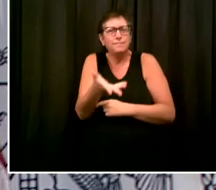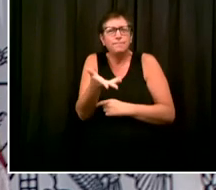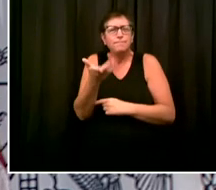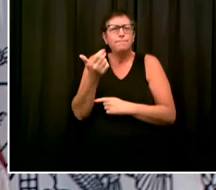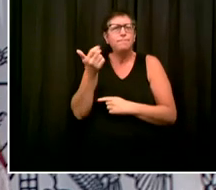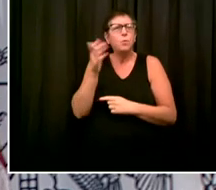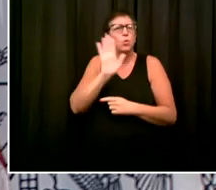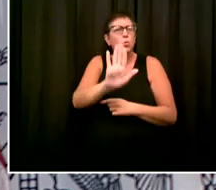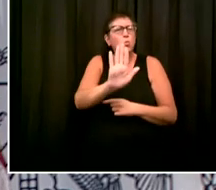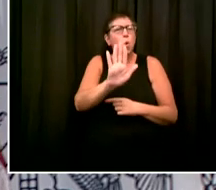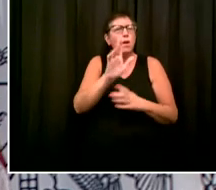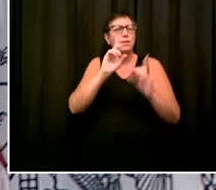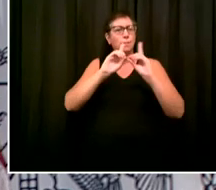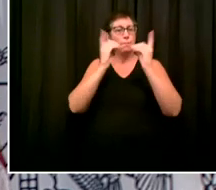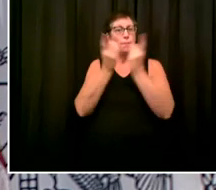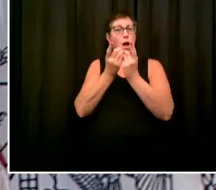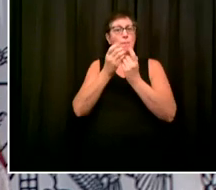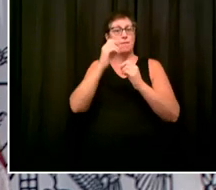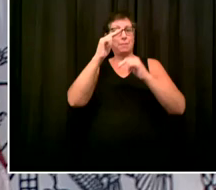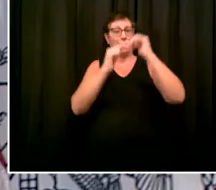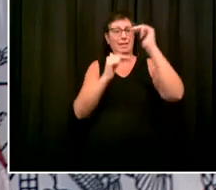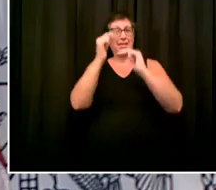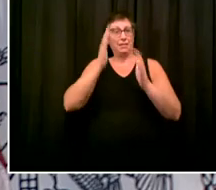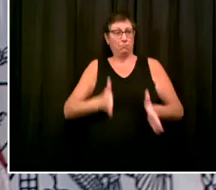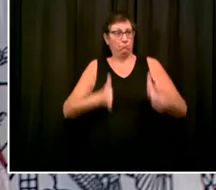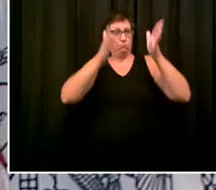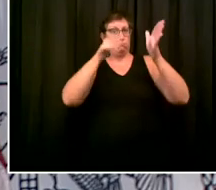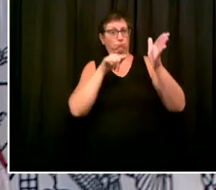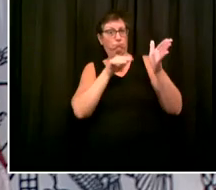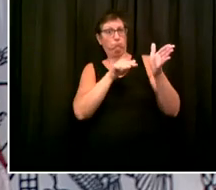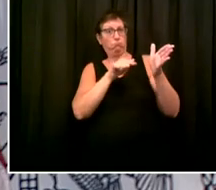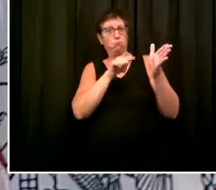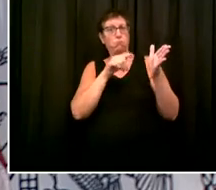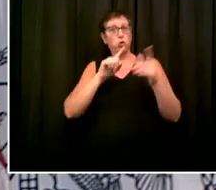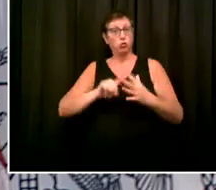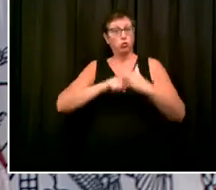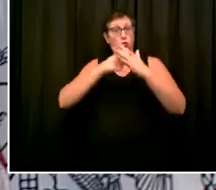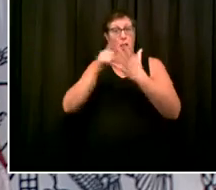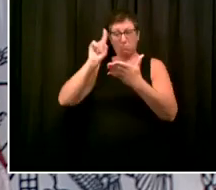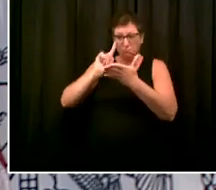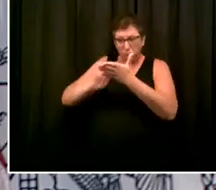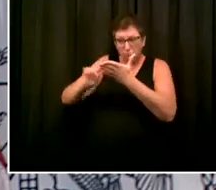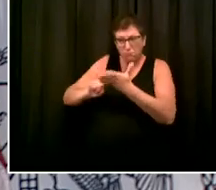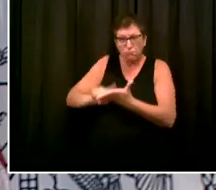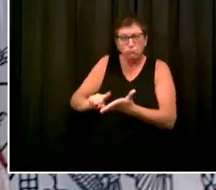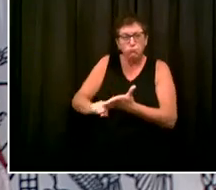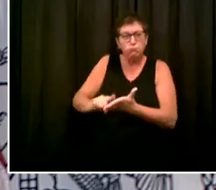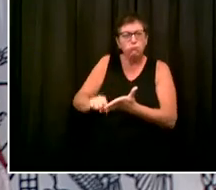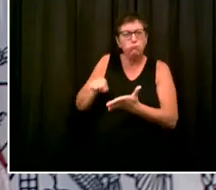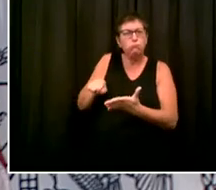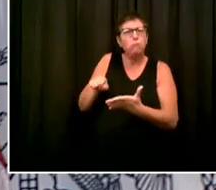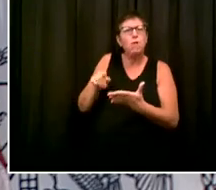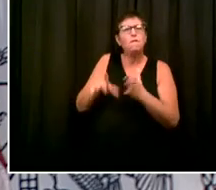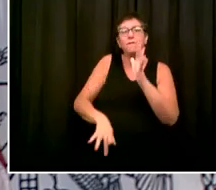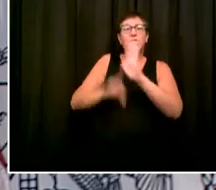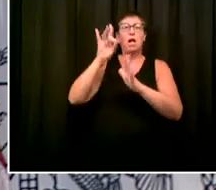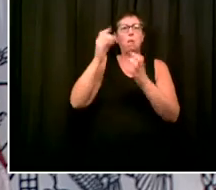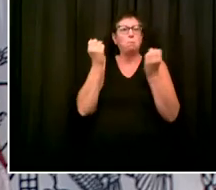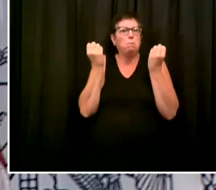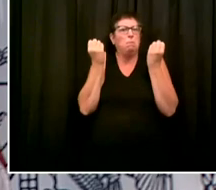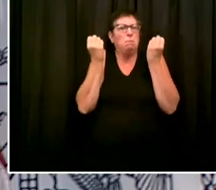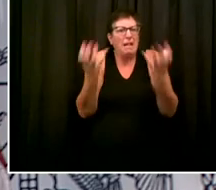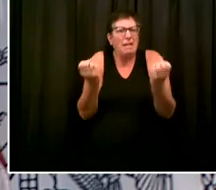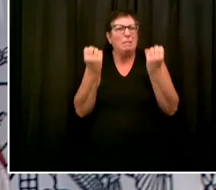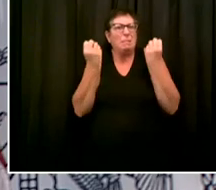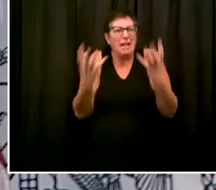around the city following that accident. They found 222 violations. We want, we've, we've asked for the information of which buildings